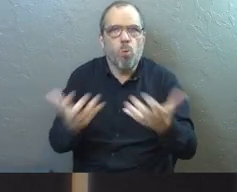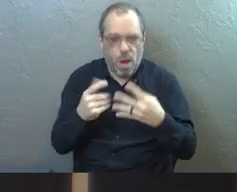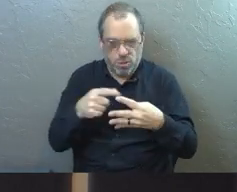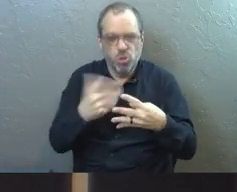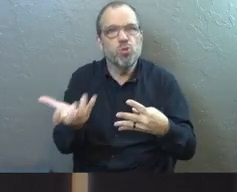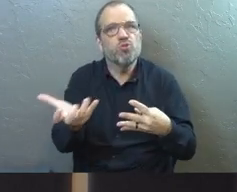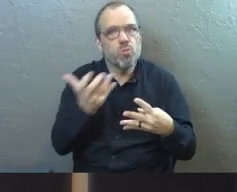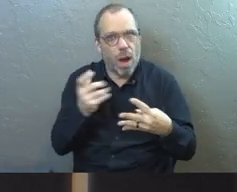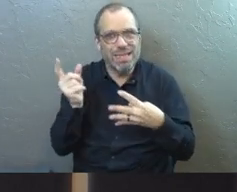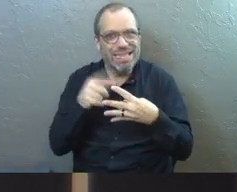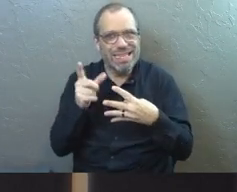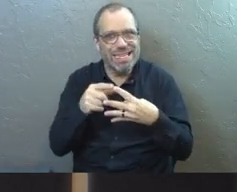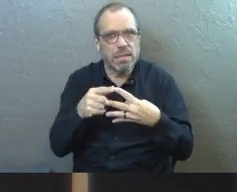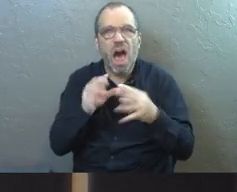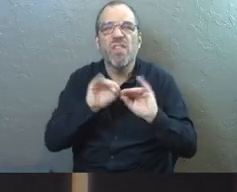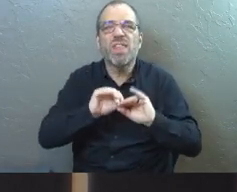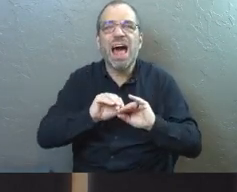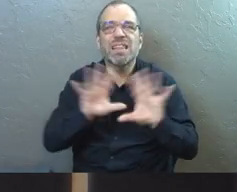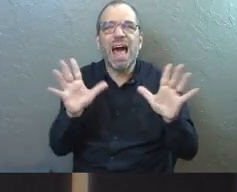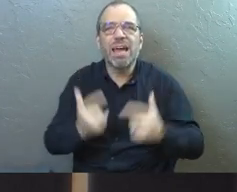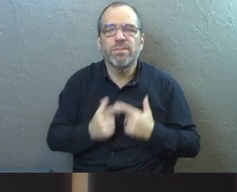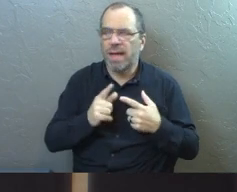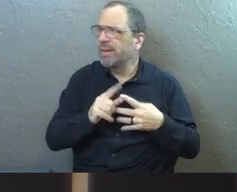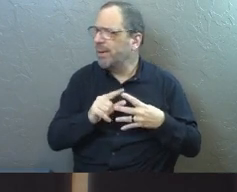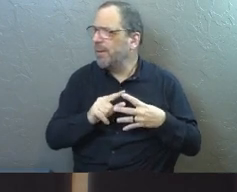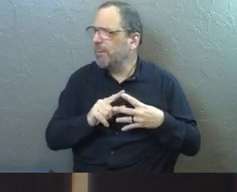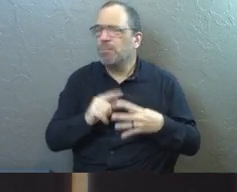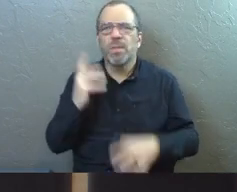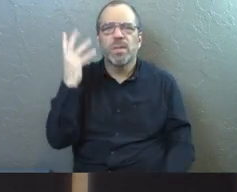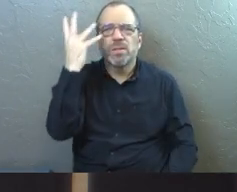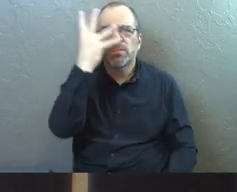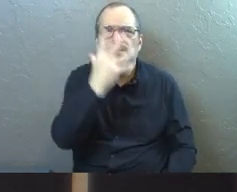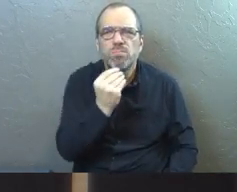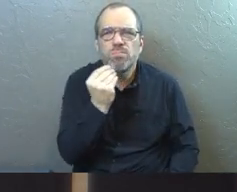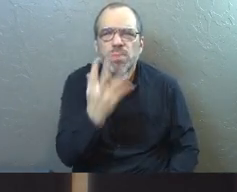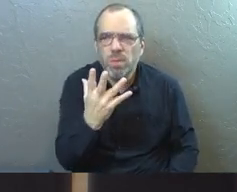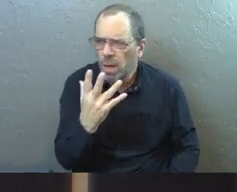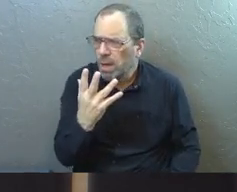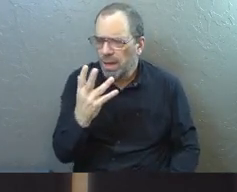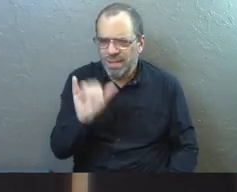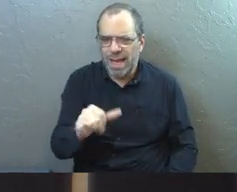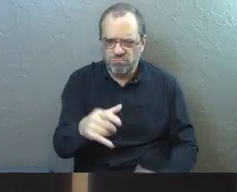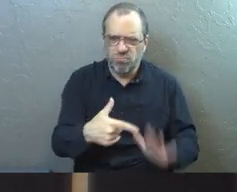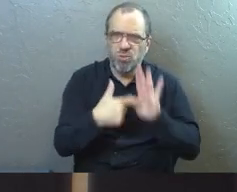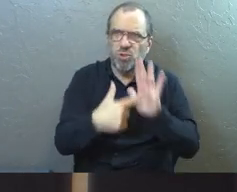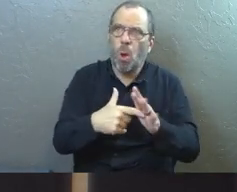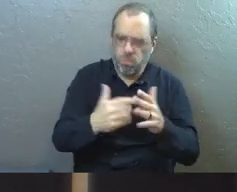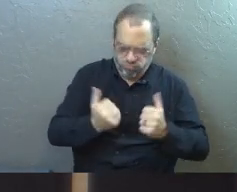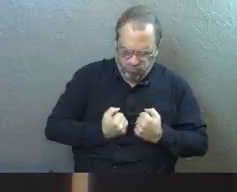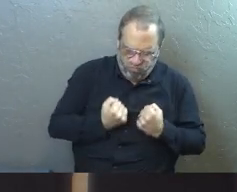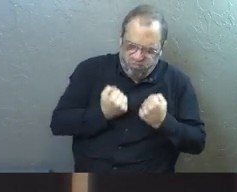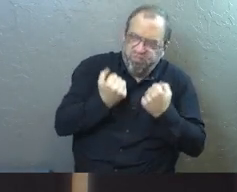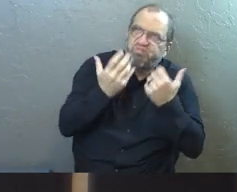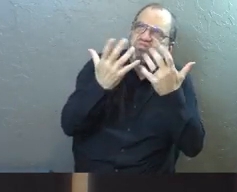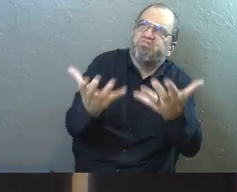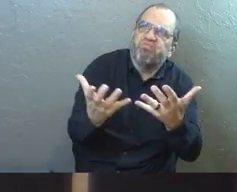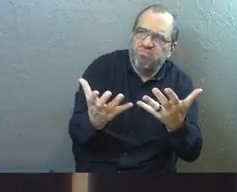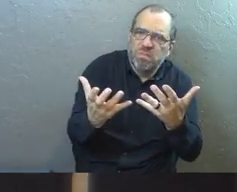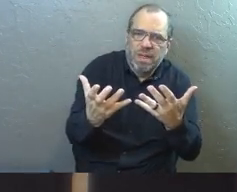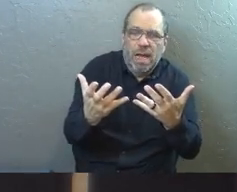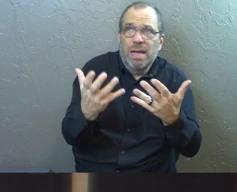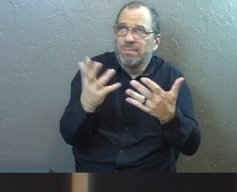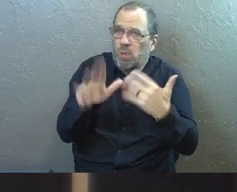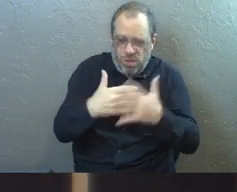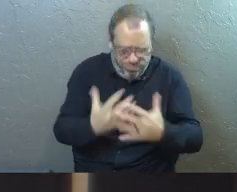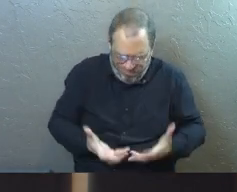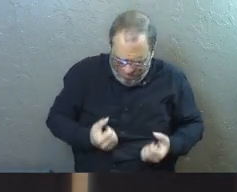the light in our life. There is a beauty and a good thing that happens when we can show God all of our stuff. And we say, God,